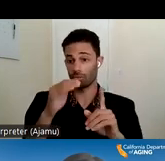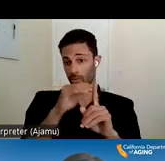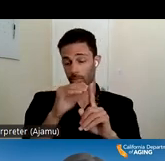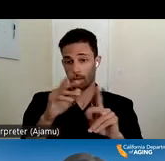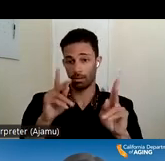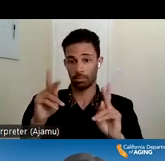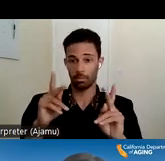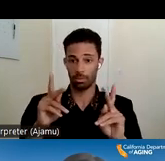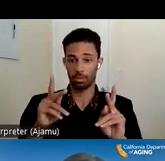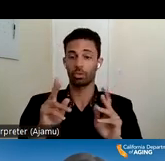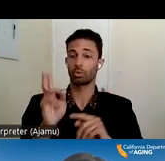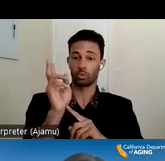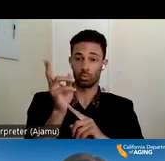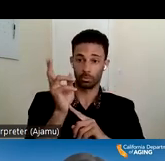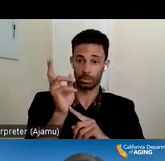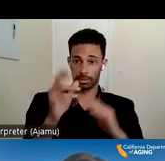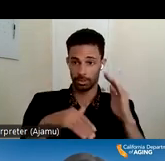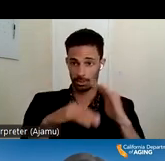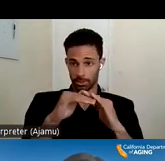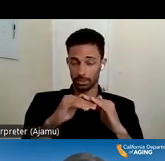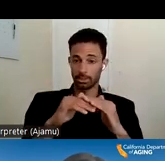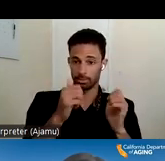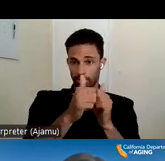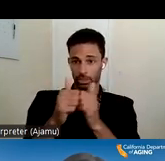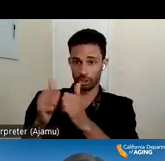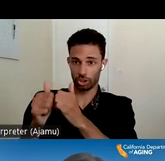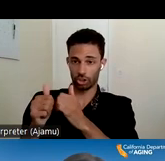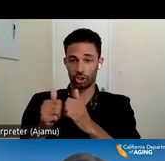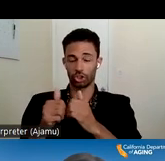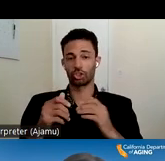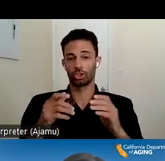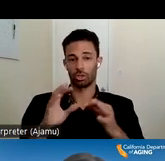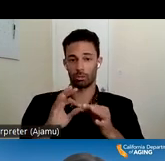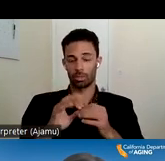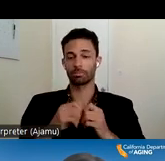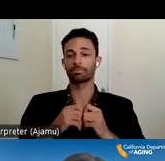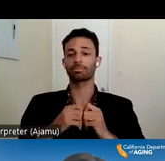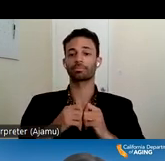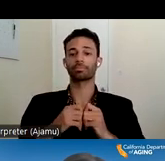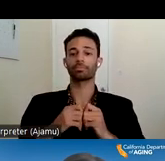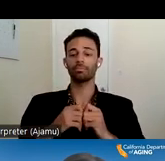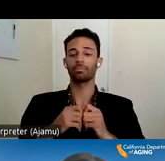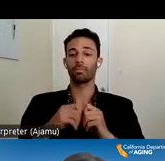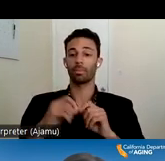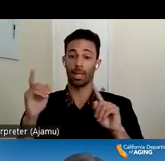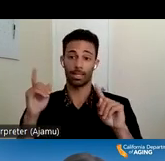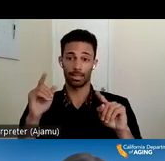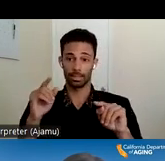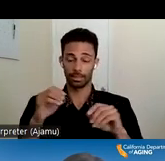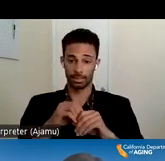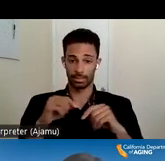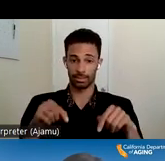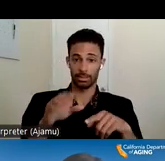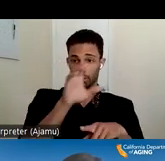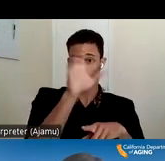that uh two minutes is allocated for each public comment attendees joining in this webinar zoom function